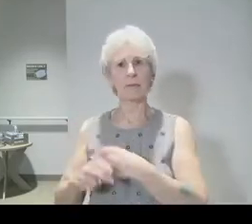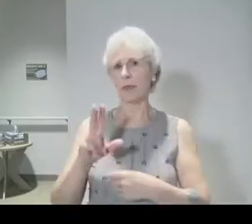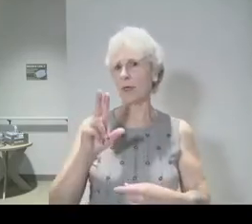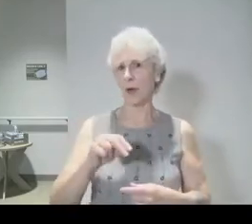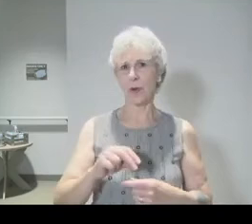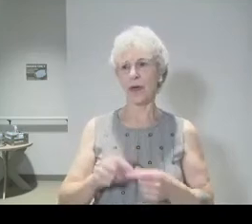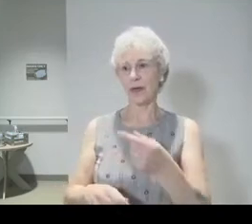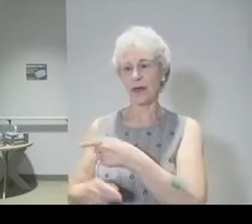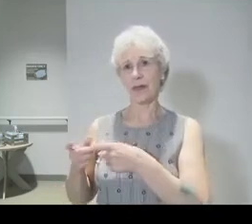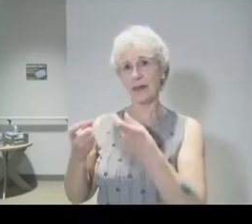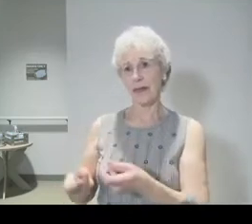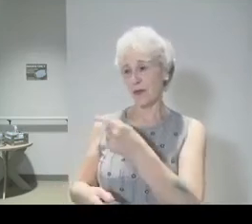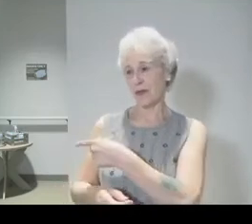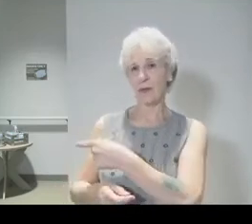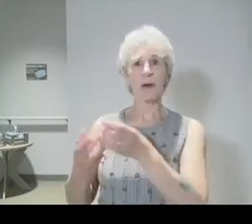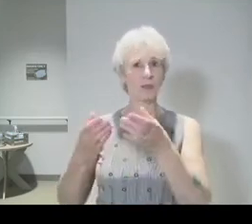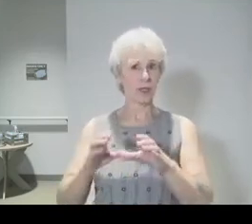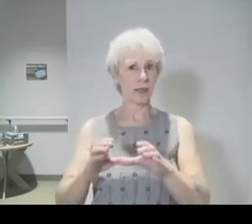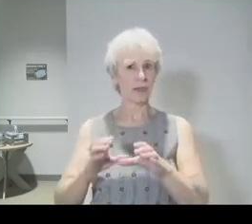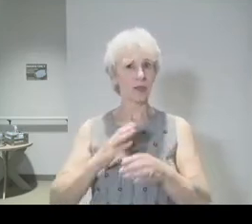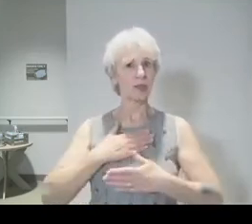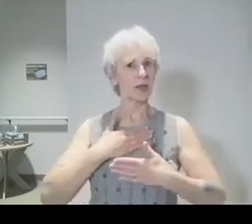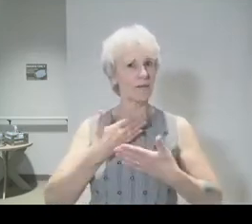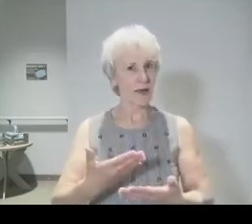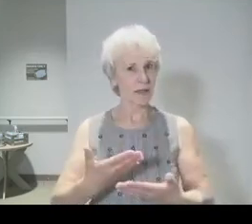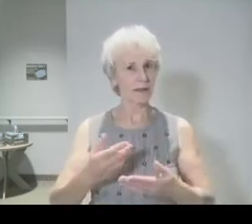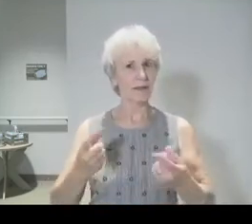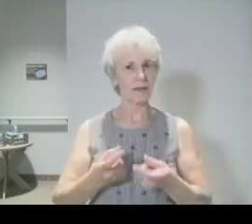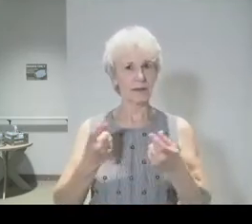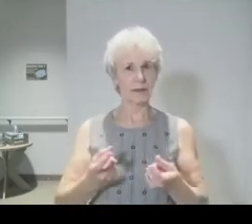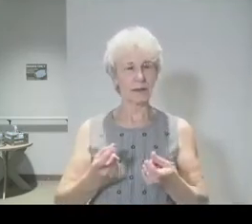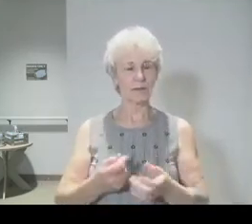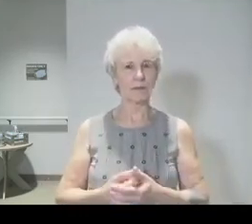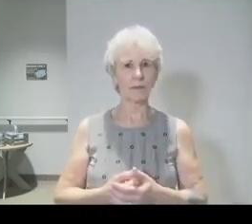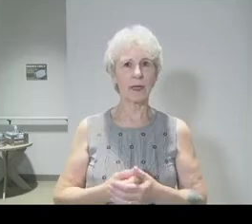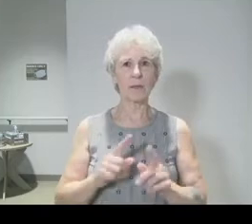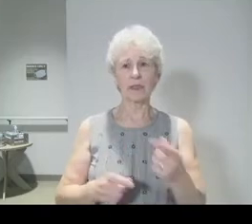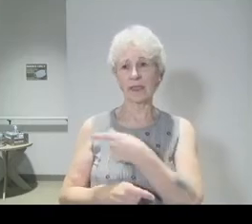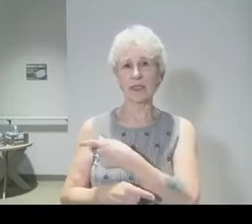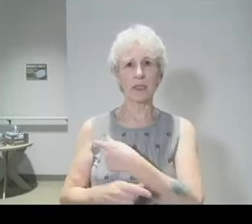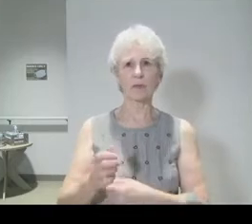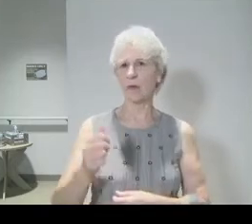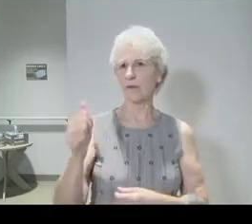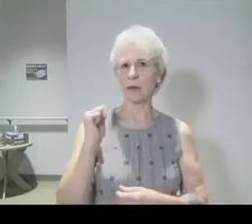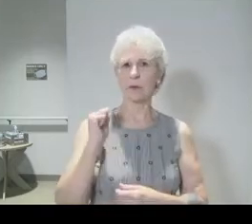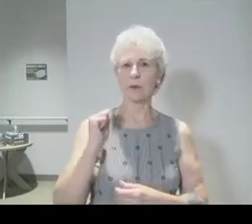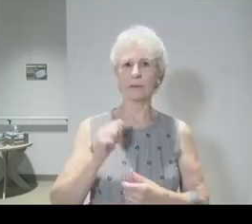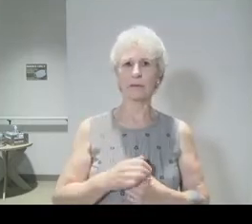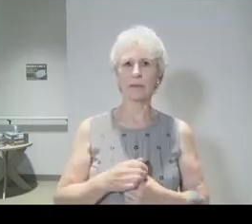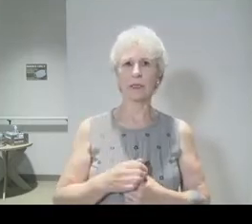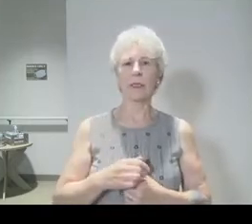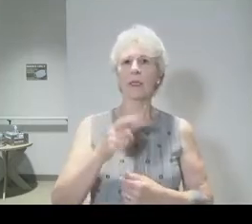He gave him a chance to confess his sin. But he would not. The